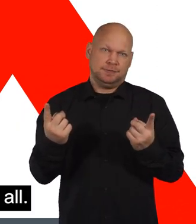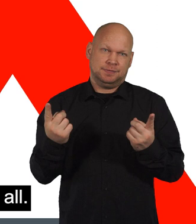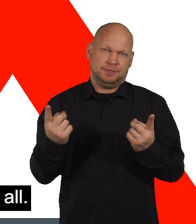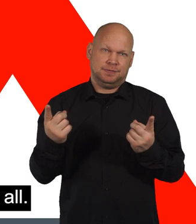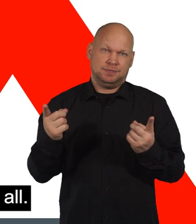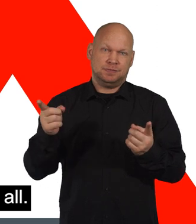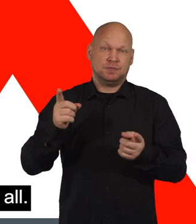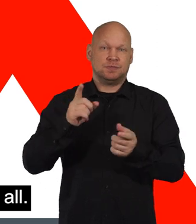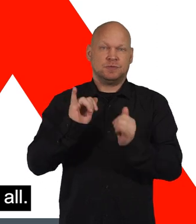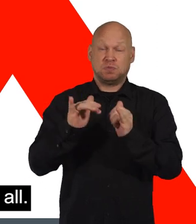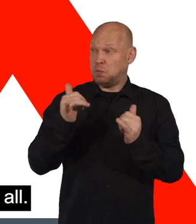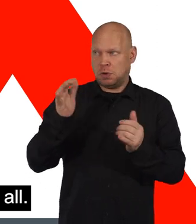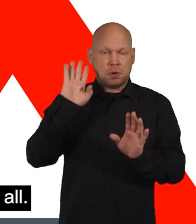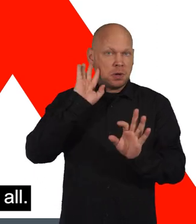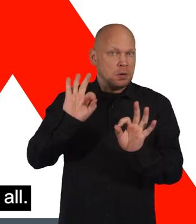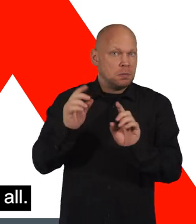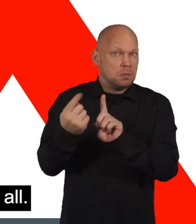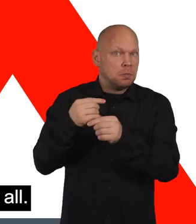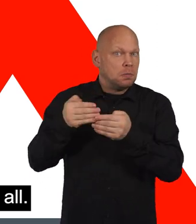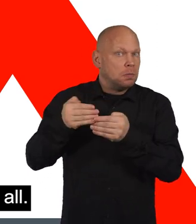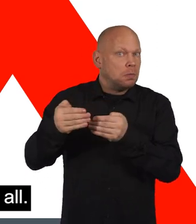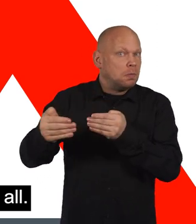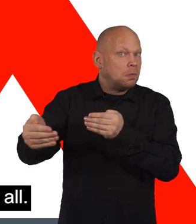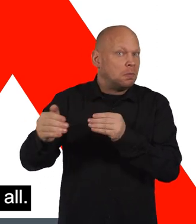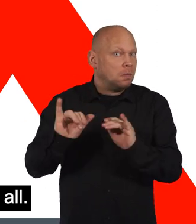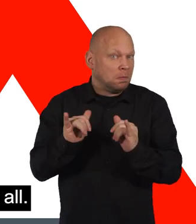and sometimes you may not even hear back at all.